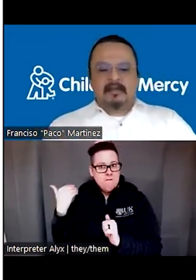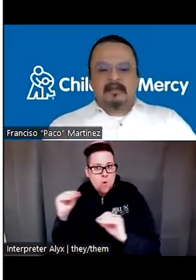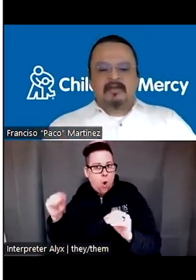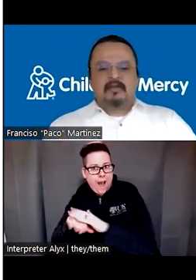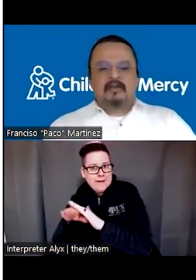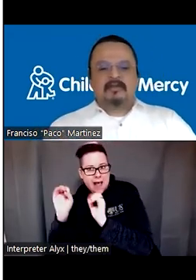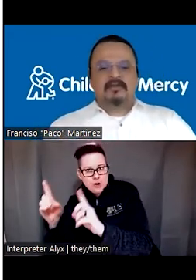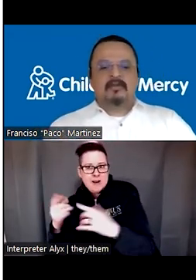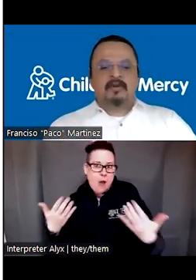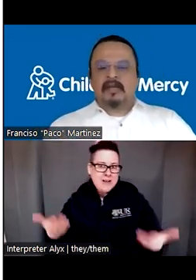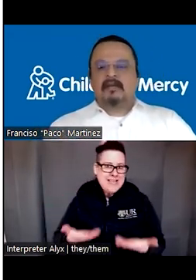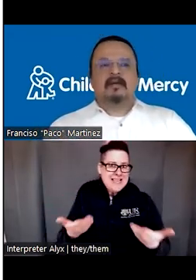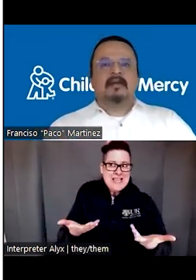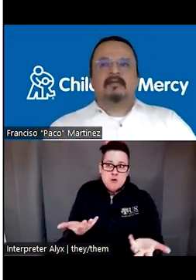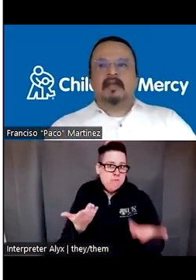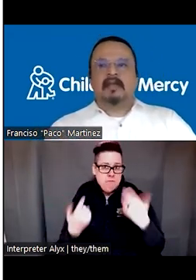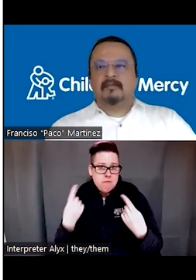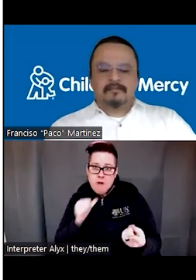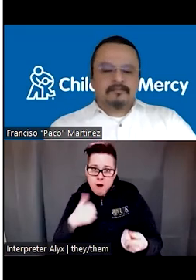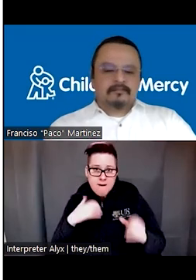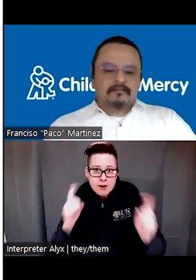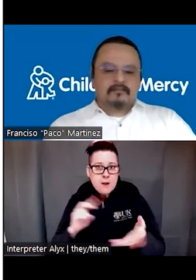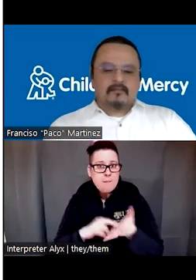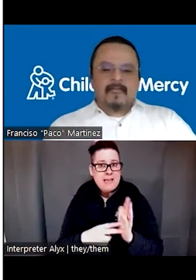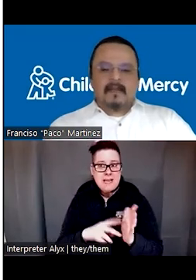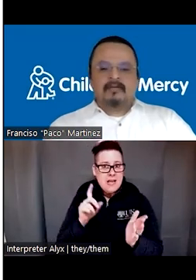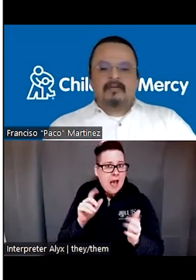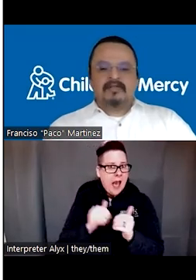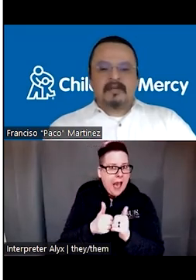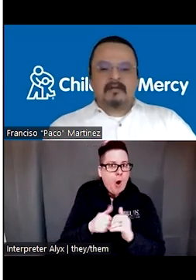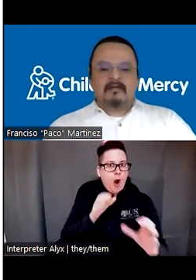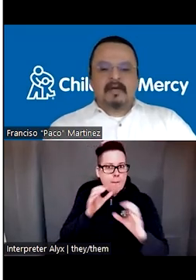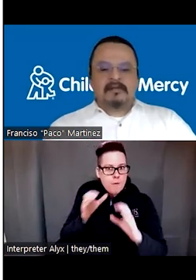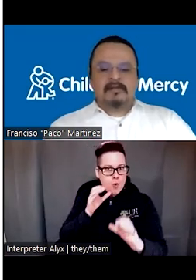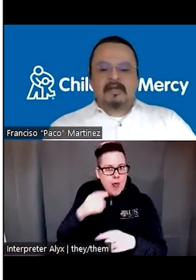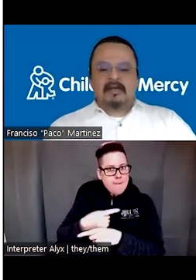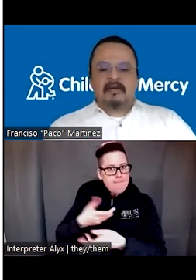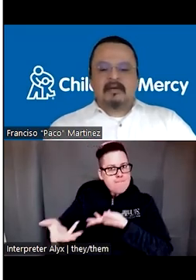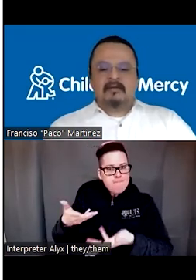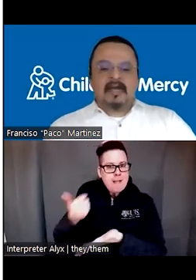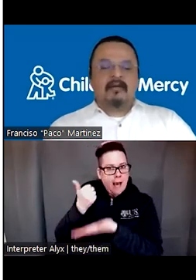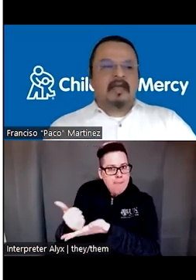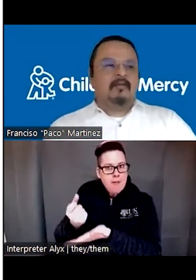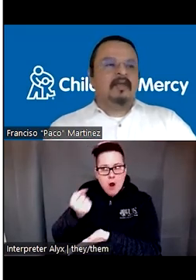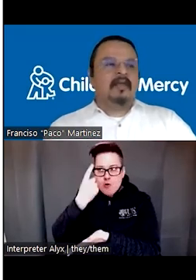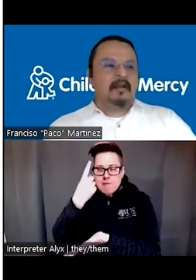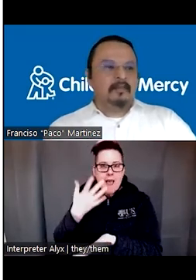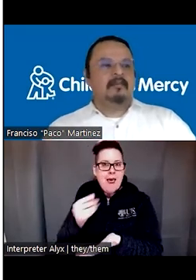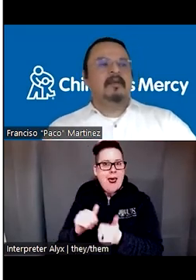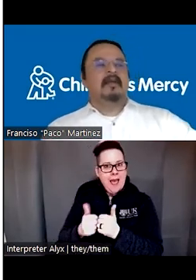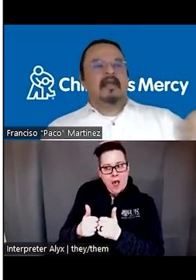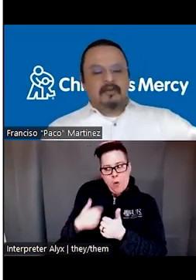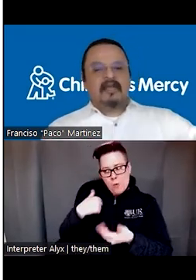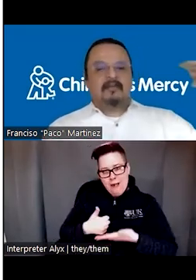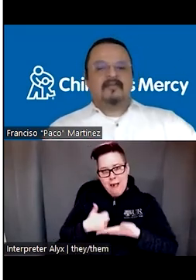in order to be able to communicate correctly with them. And to understand what, uh, how can we help